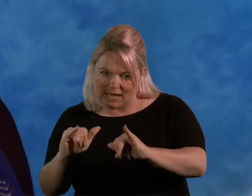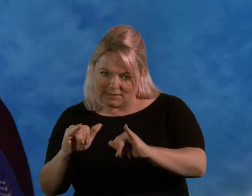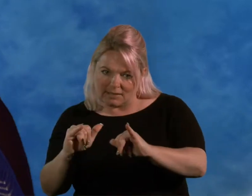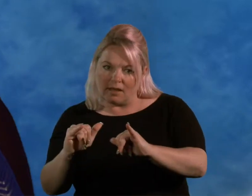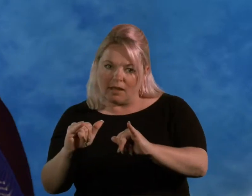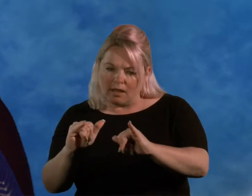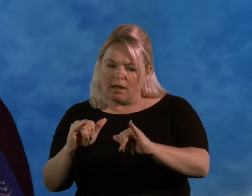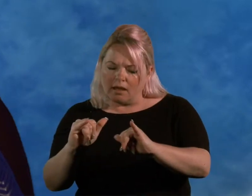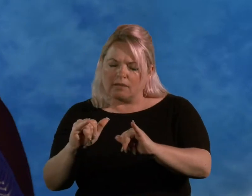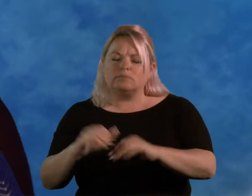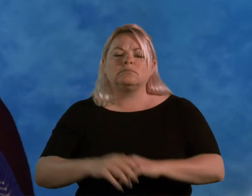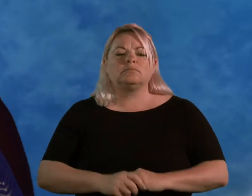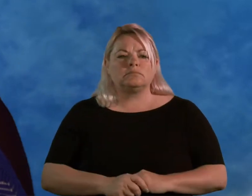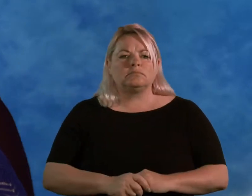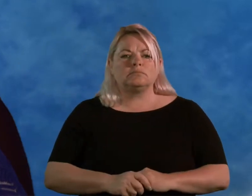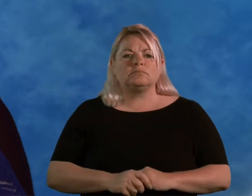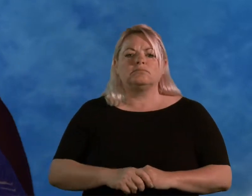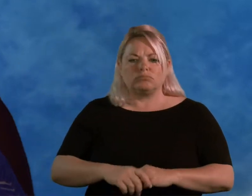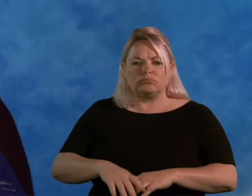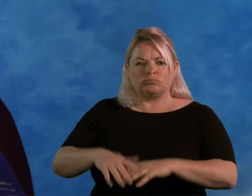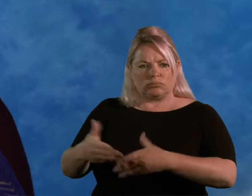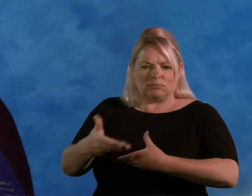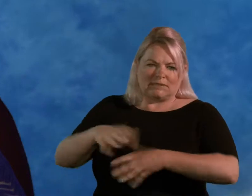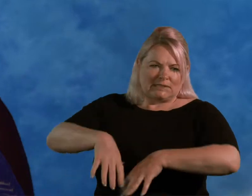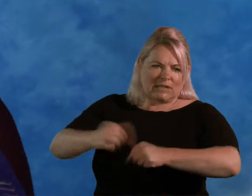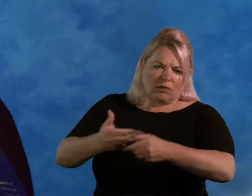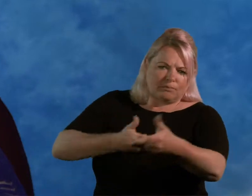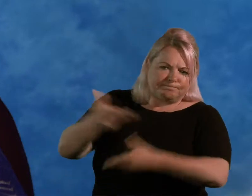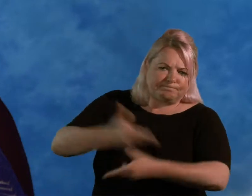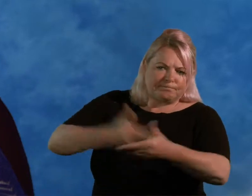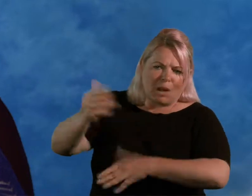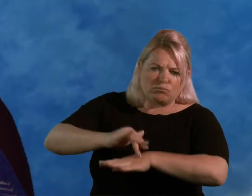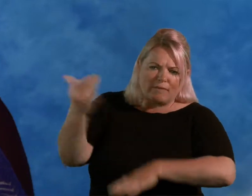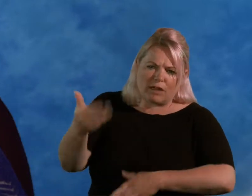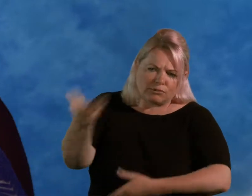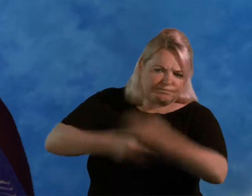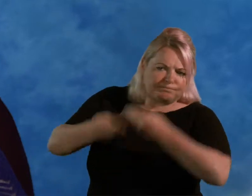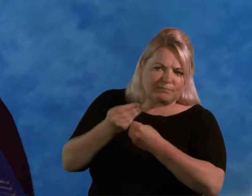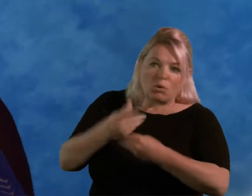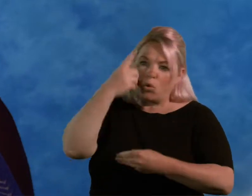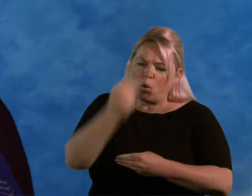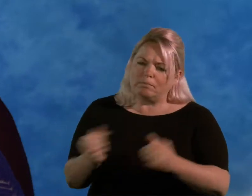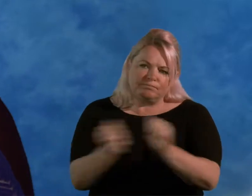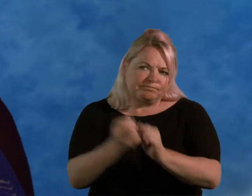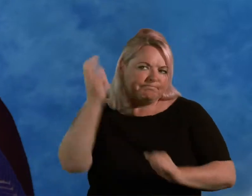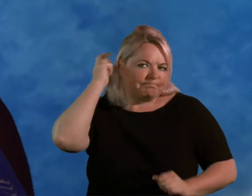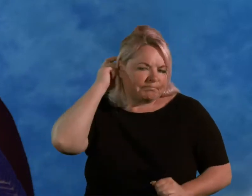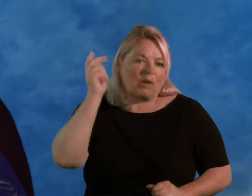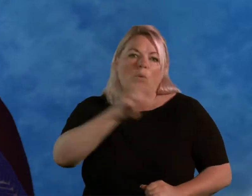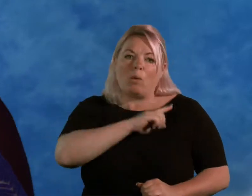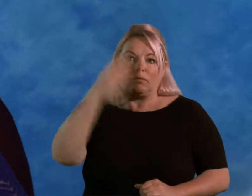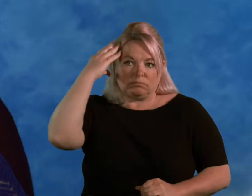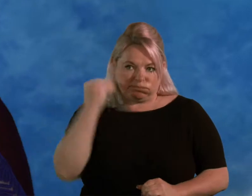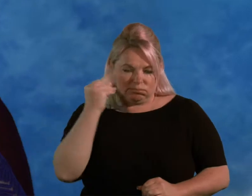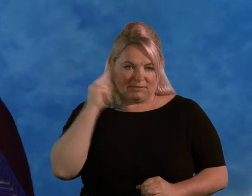that is when I started having the real conversation with the experts in the room, thinking this could be something for me, because A, I had hearing